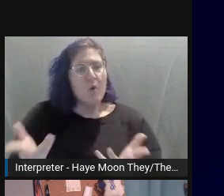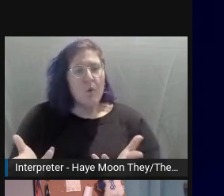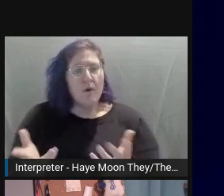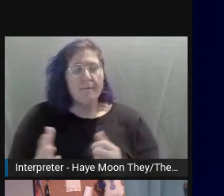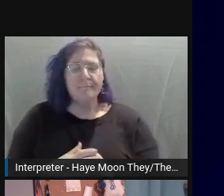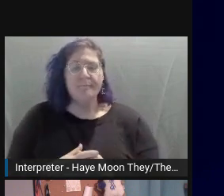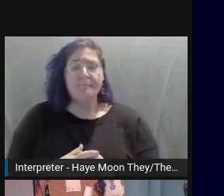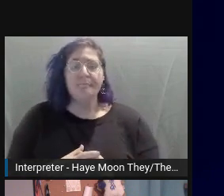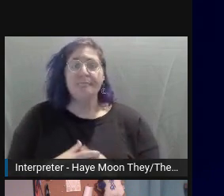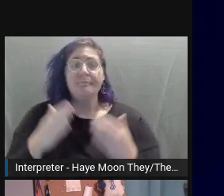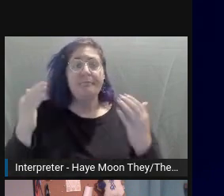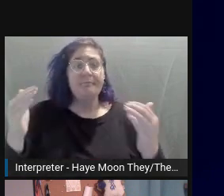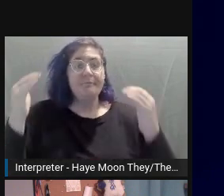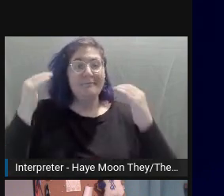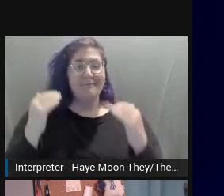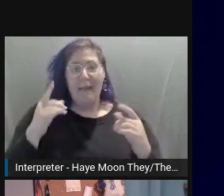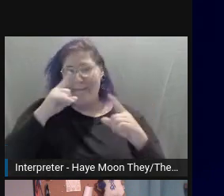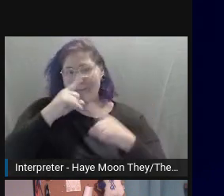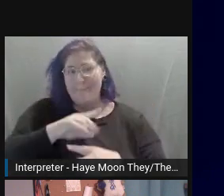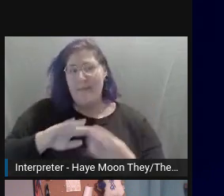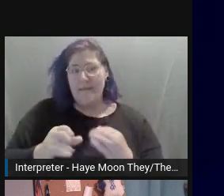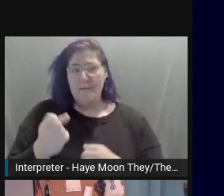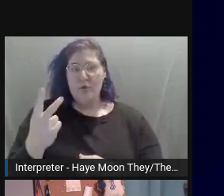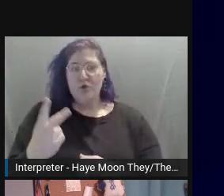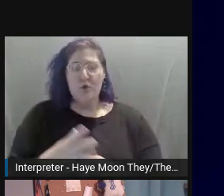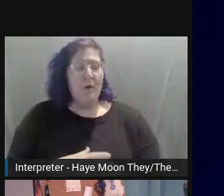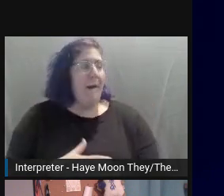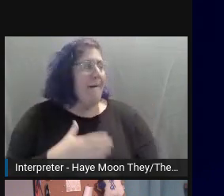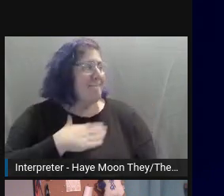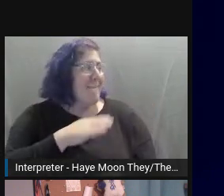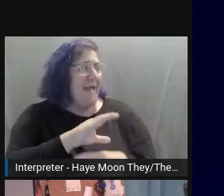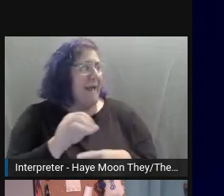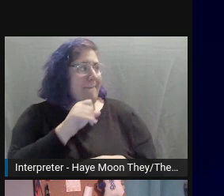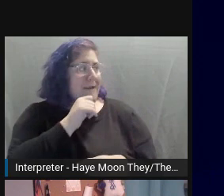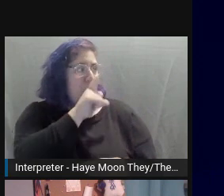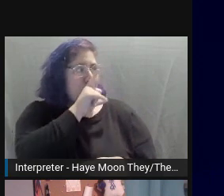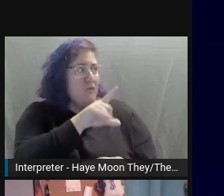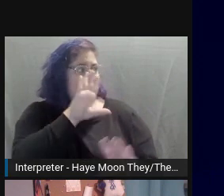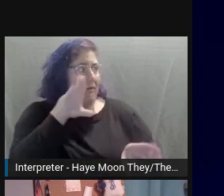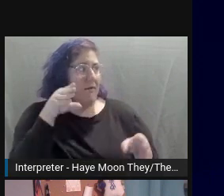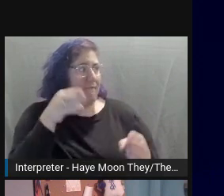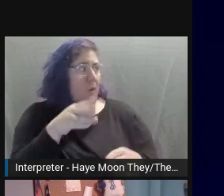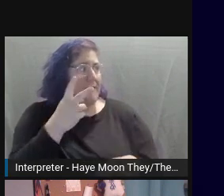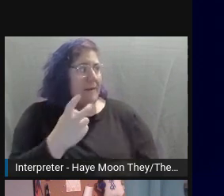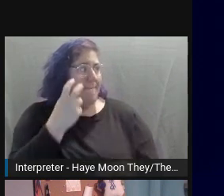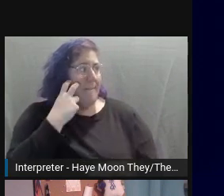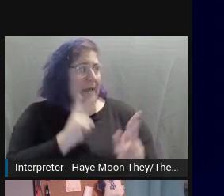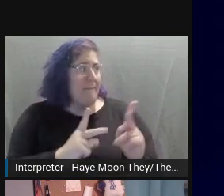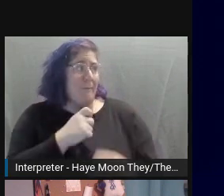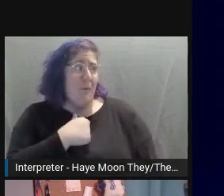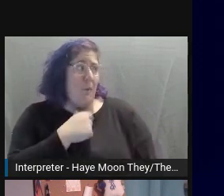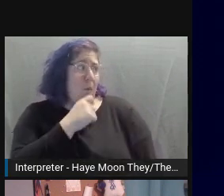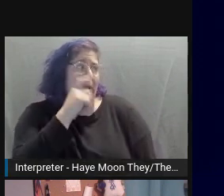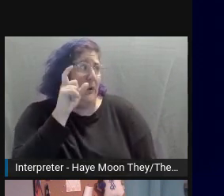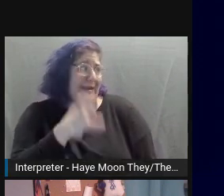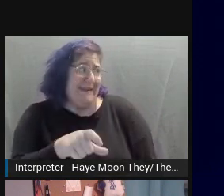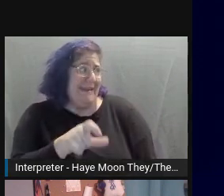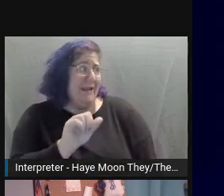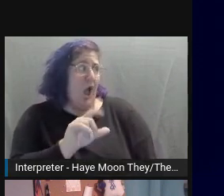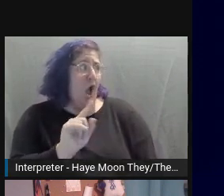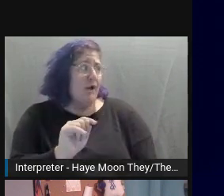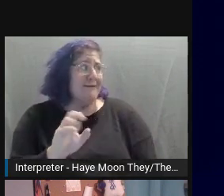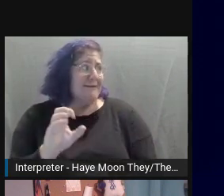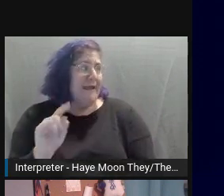people aren't my company's demographics, so we don't need alt text. Every accessibility specialist out there has heard this before,